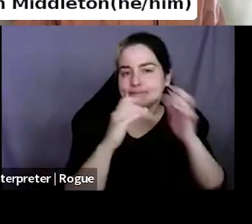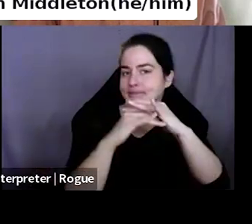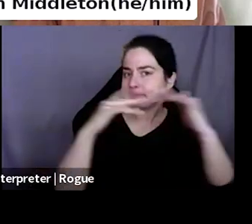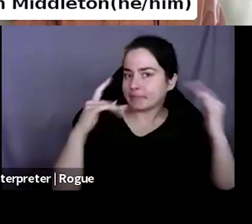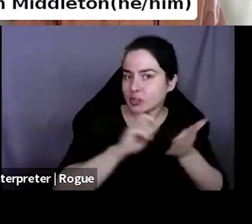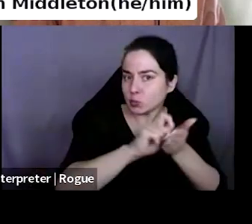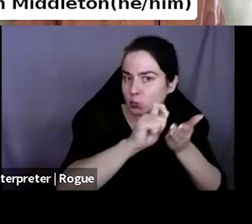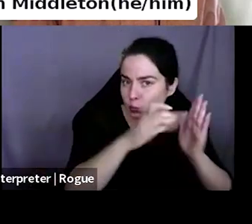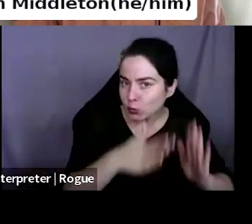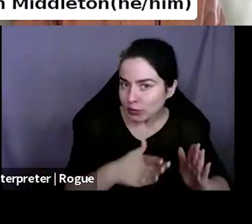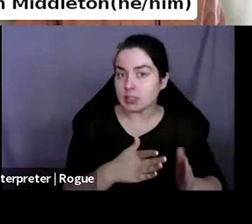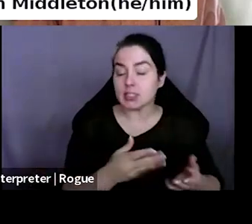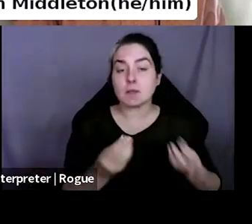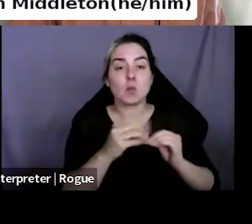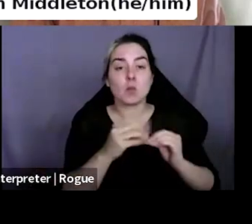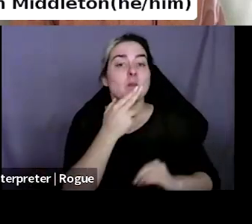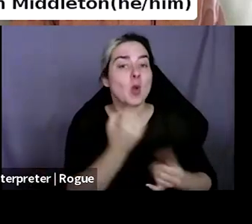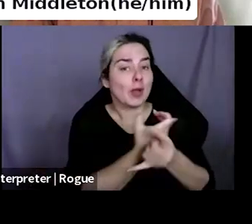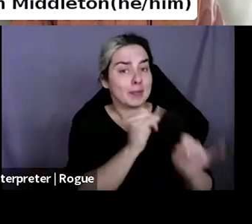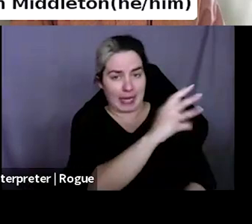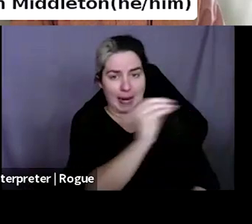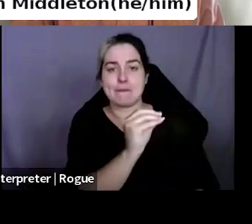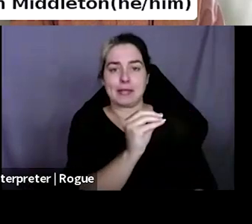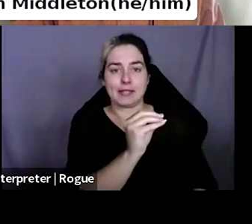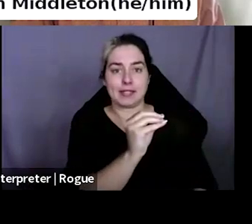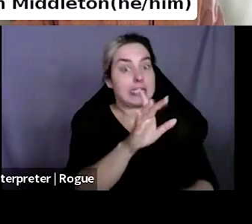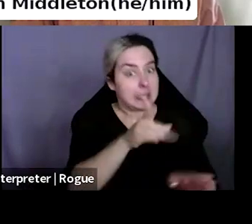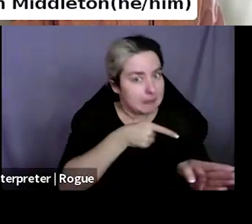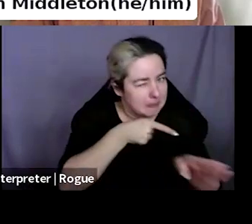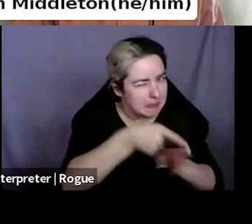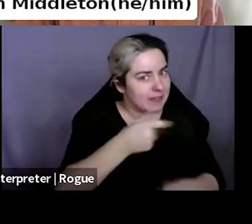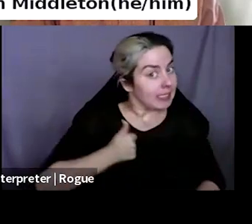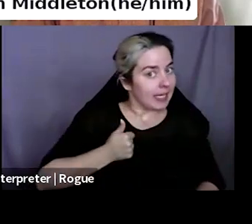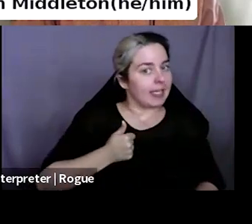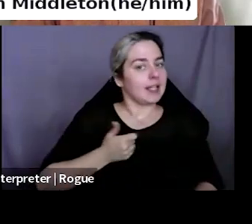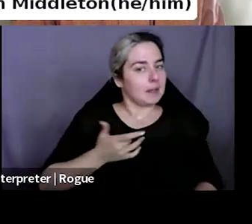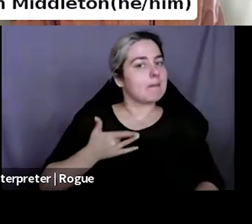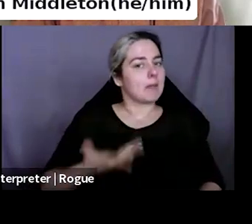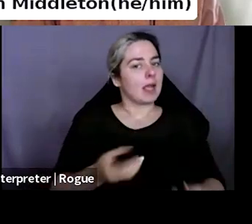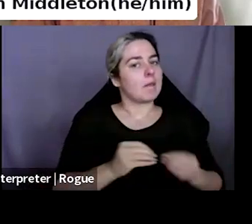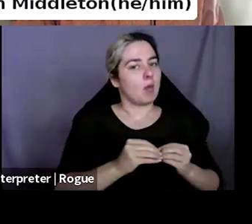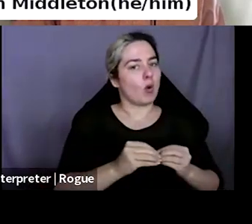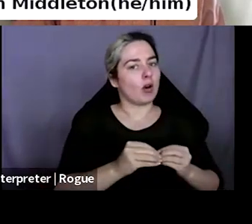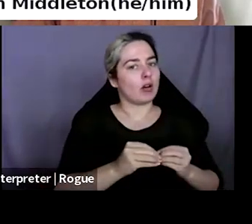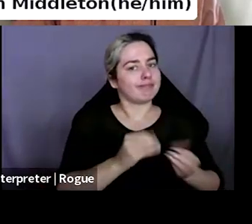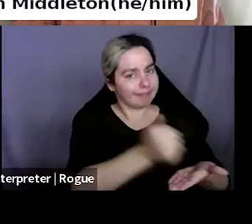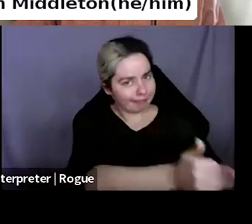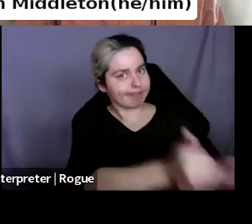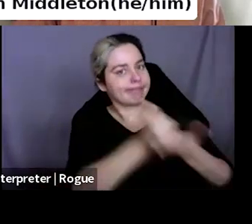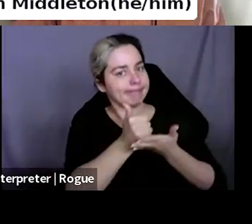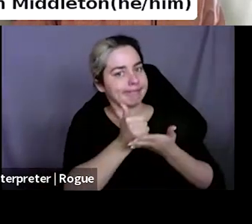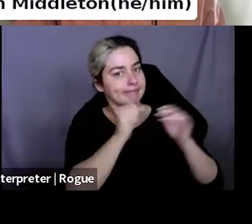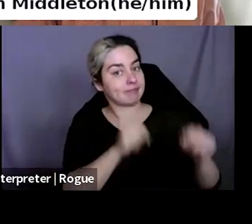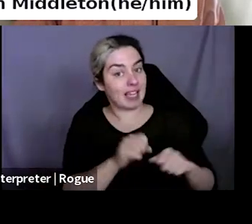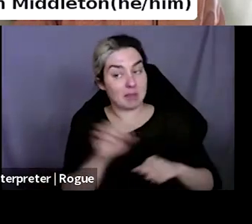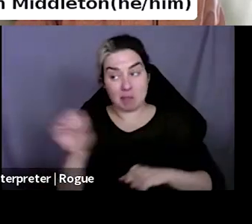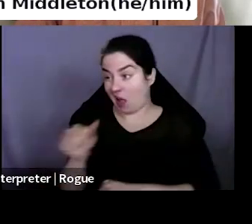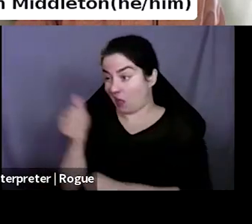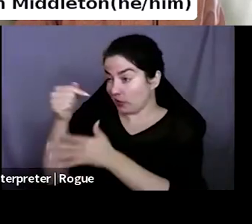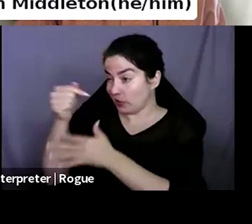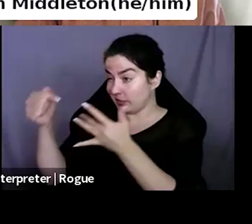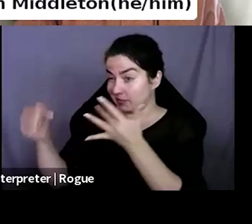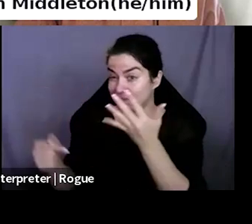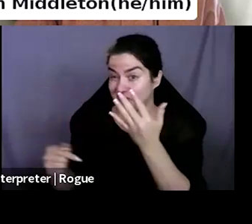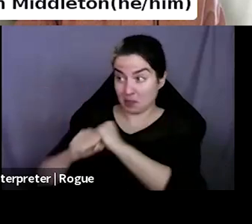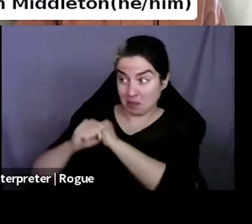small indie publishers, uh, especially the Canadian ones tend to be quite helpful. The rest of the time, as far as marketing goes,